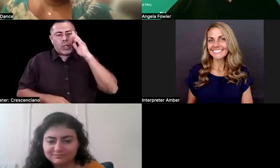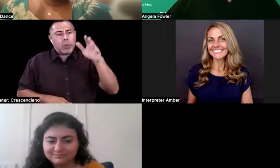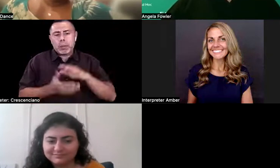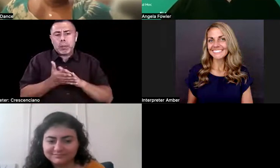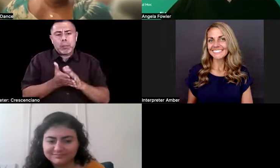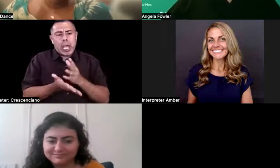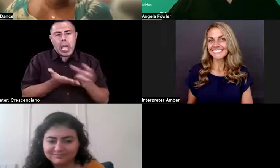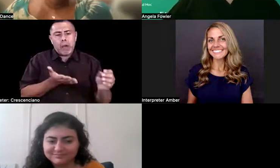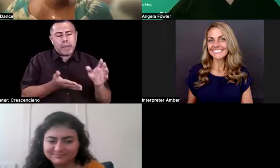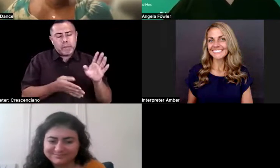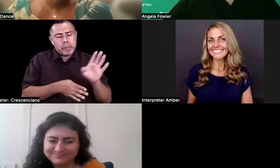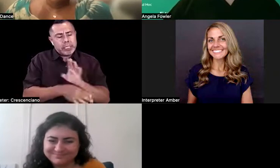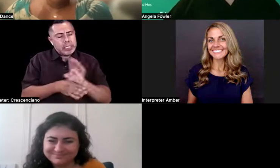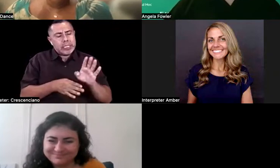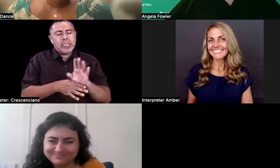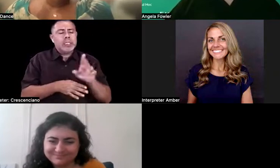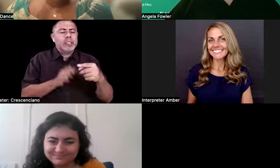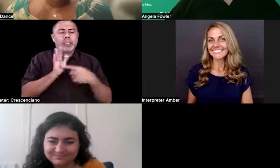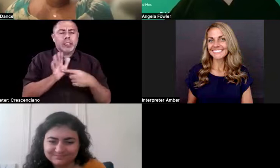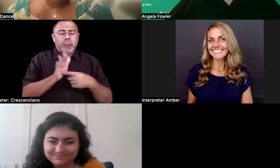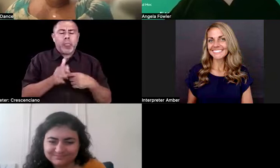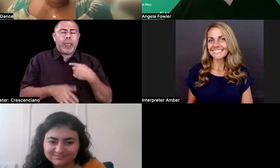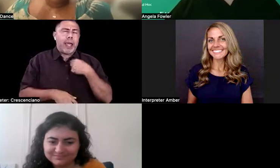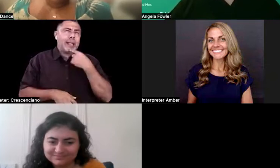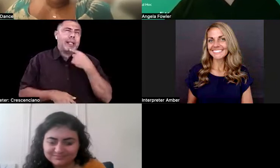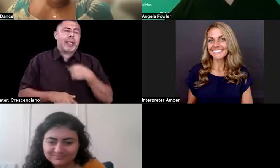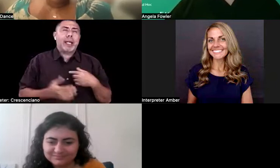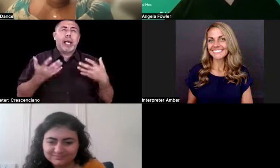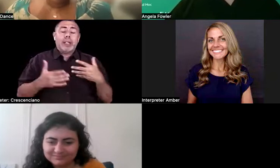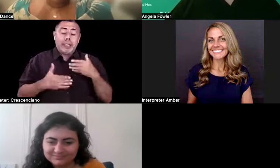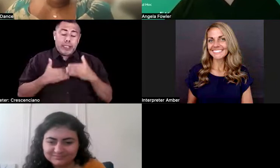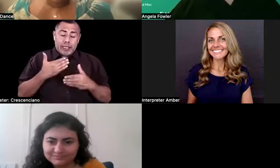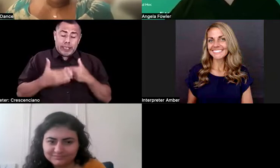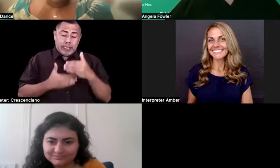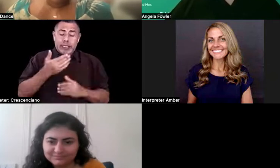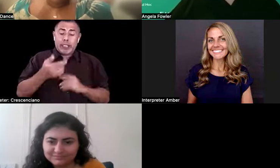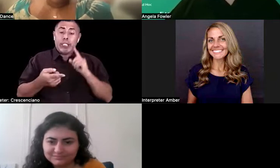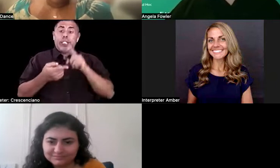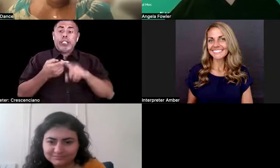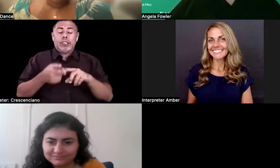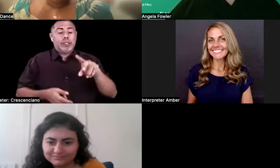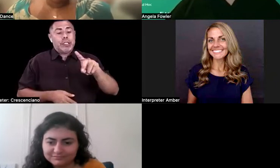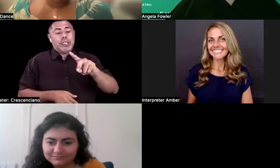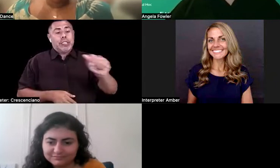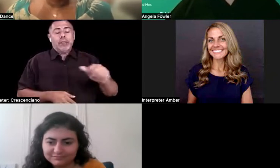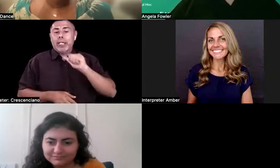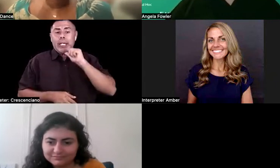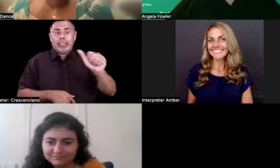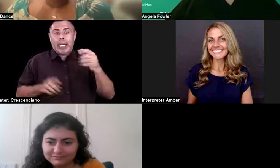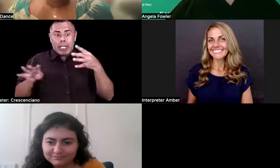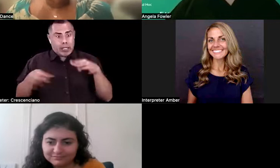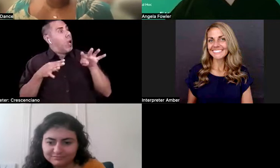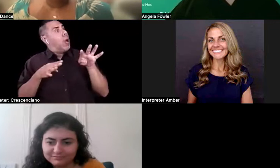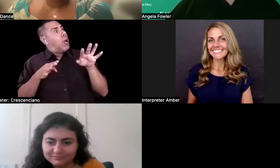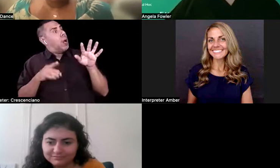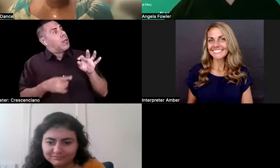I always say, I, I want to get to a point where, where disability isn't novel and we're not celebrating it for a month and doing this thing. How do we